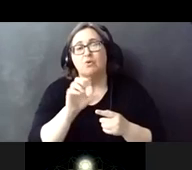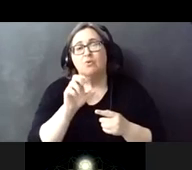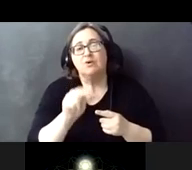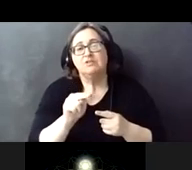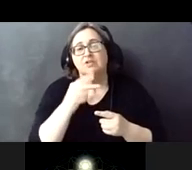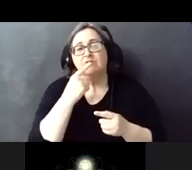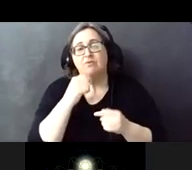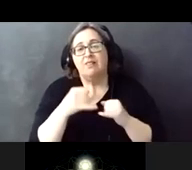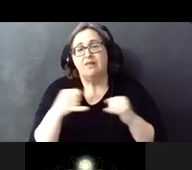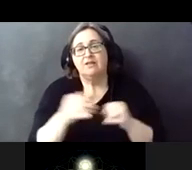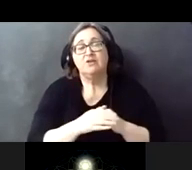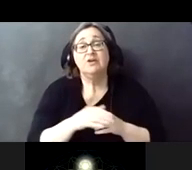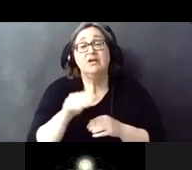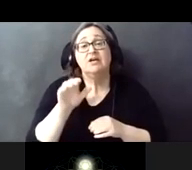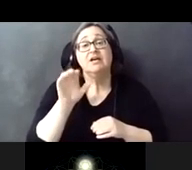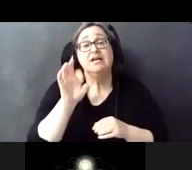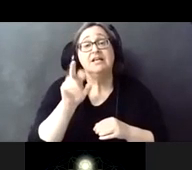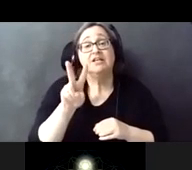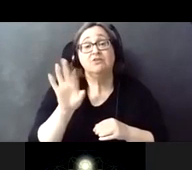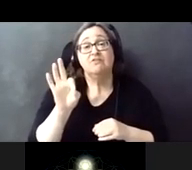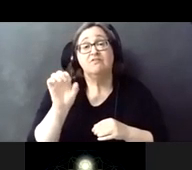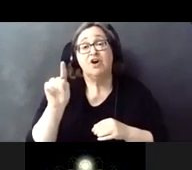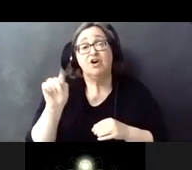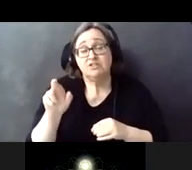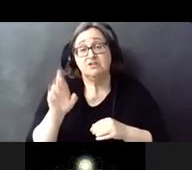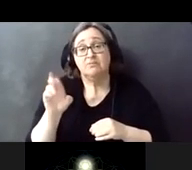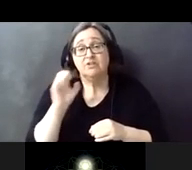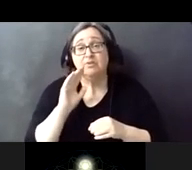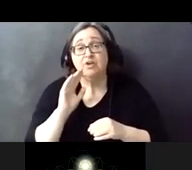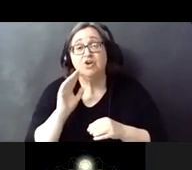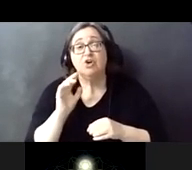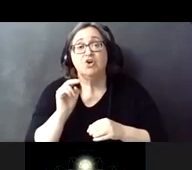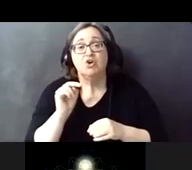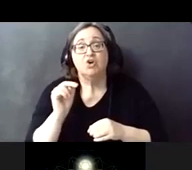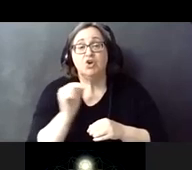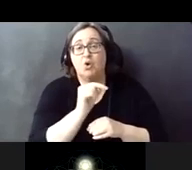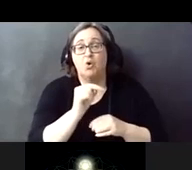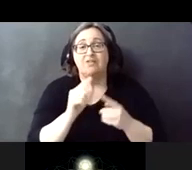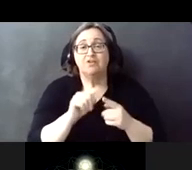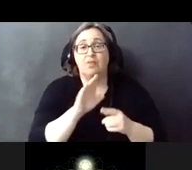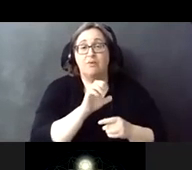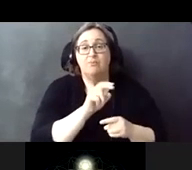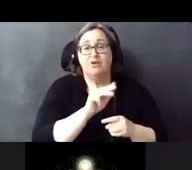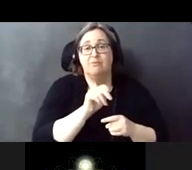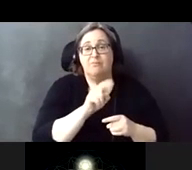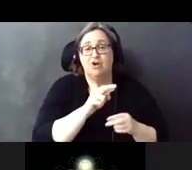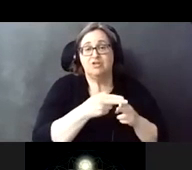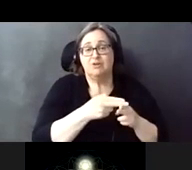the 92 foster bus will be rerouted north to connect to the brinmar temporary station